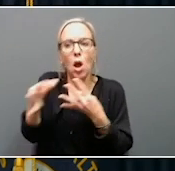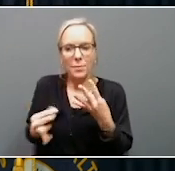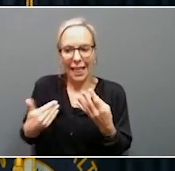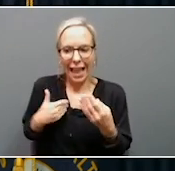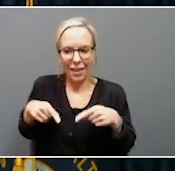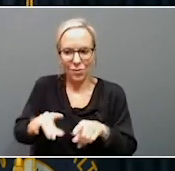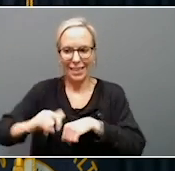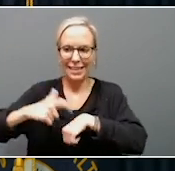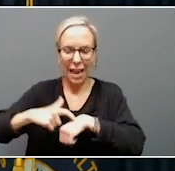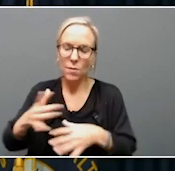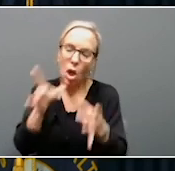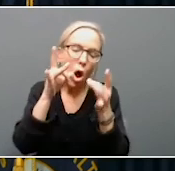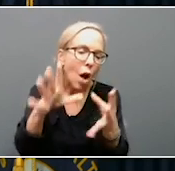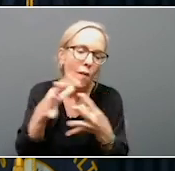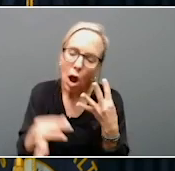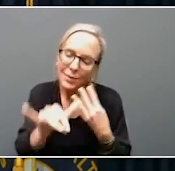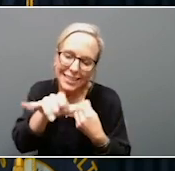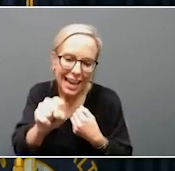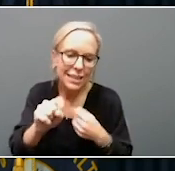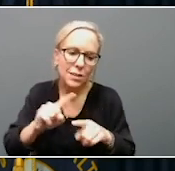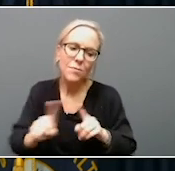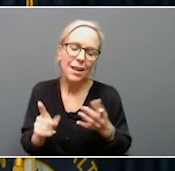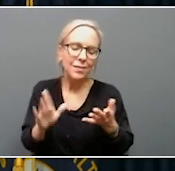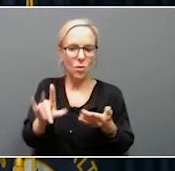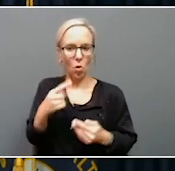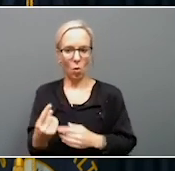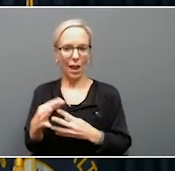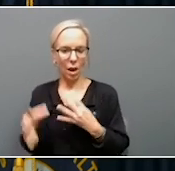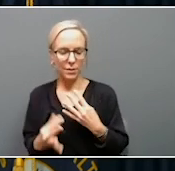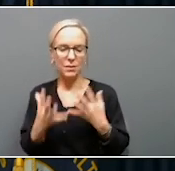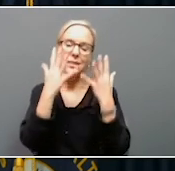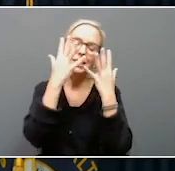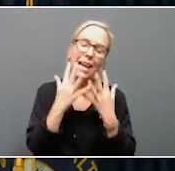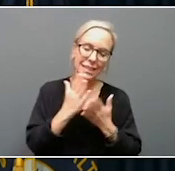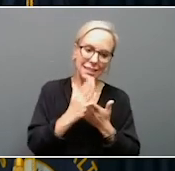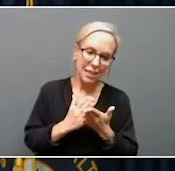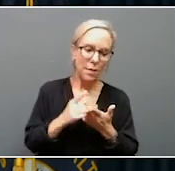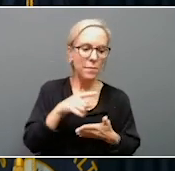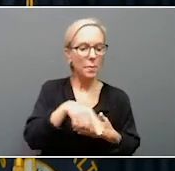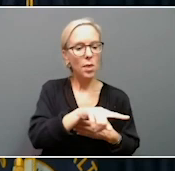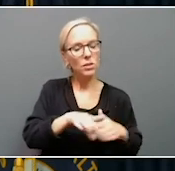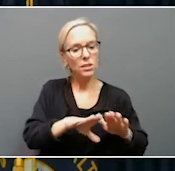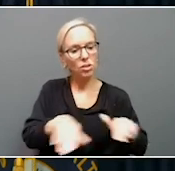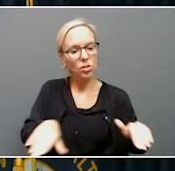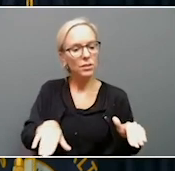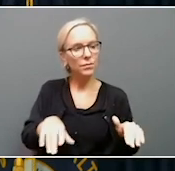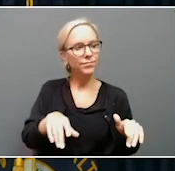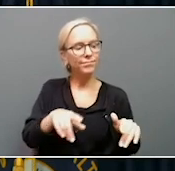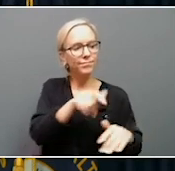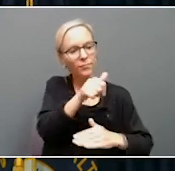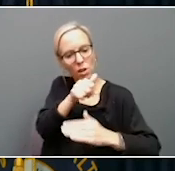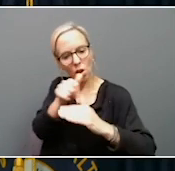an awful option. The second is that, sadly, some of the kids that come under our